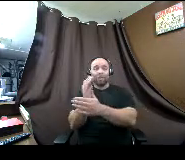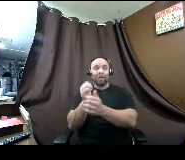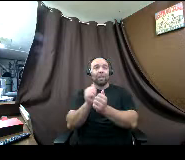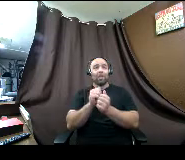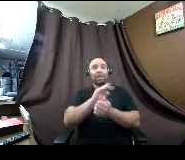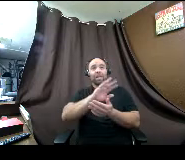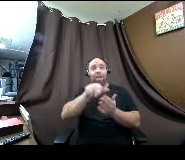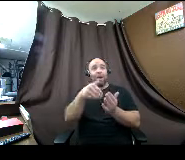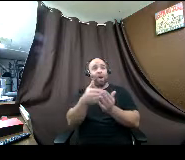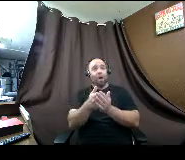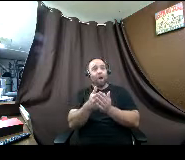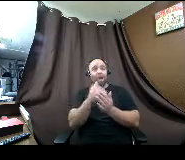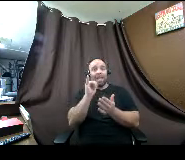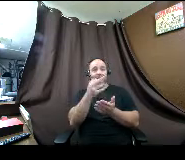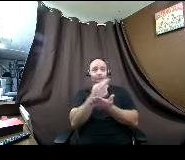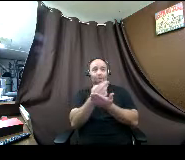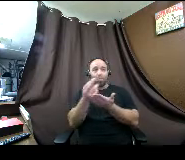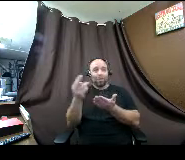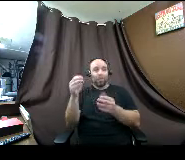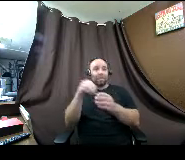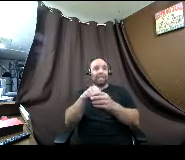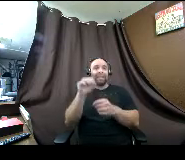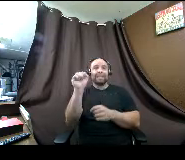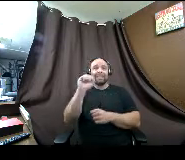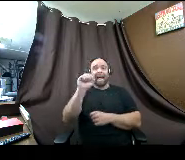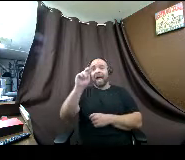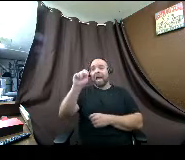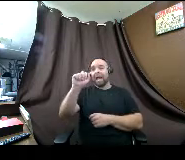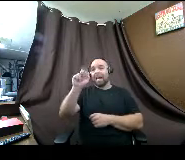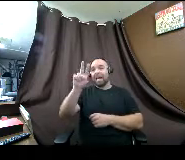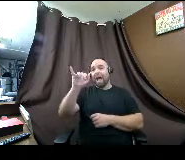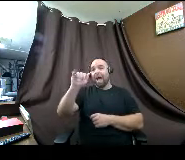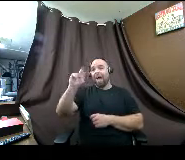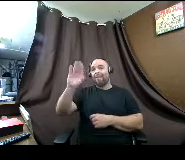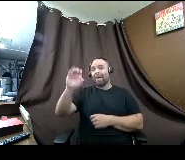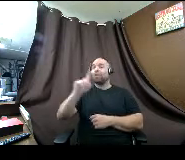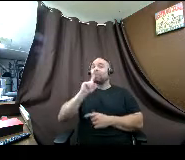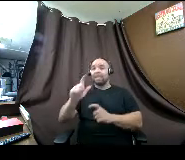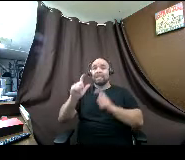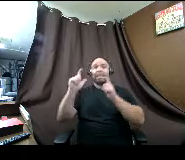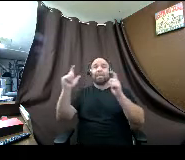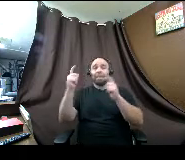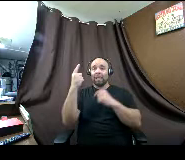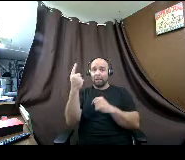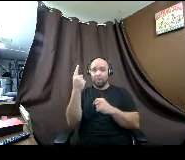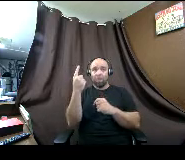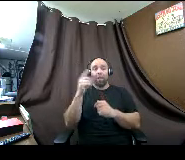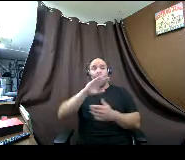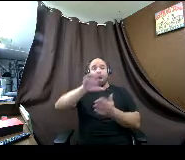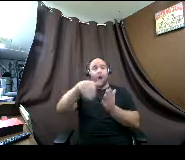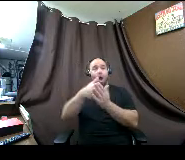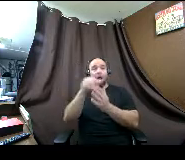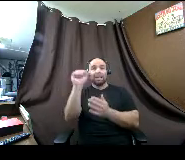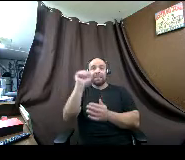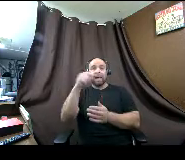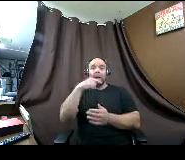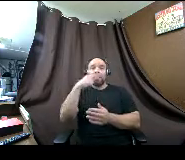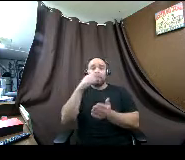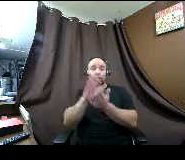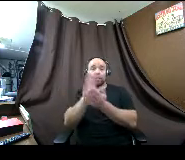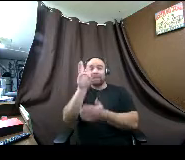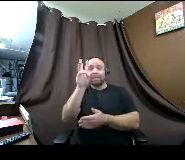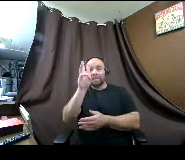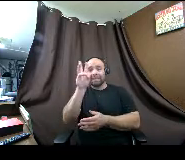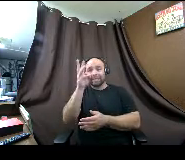resources in seattle and naviance is a big one um all seattle public schools in grades 6 through 12 can